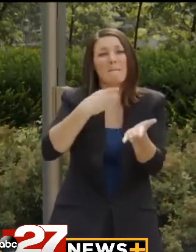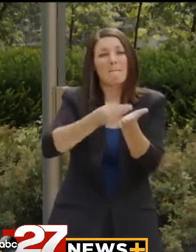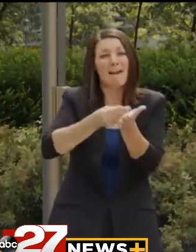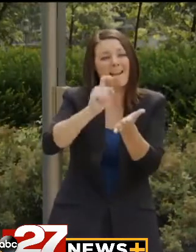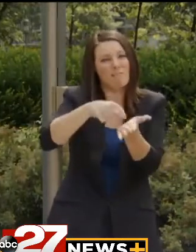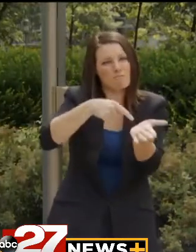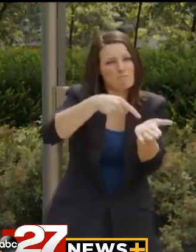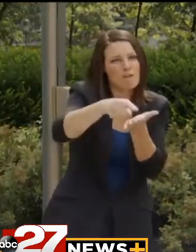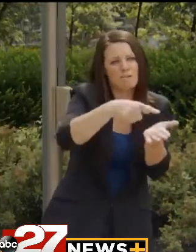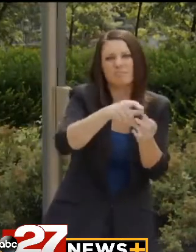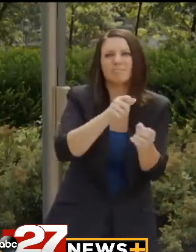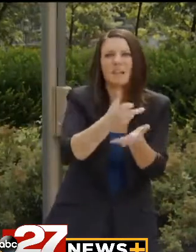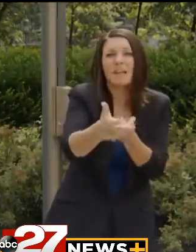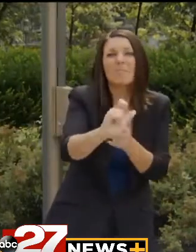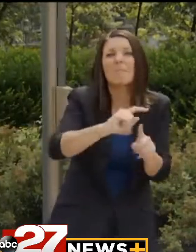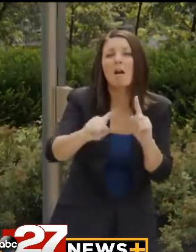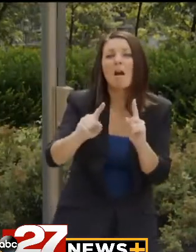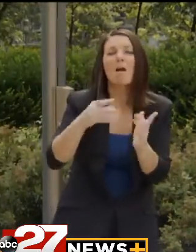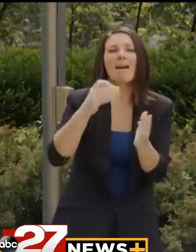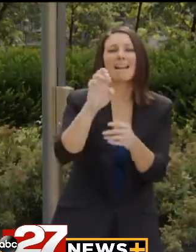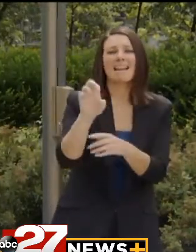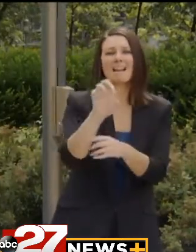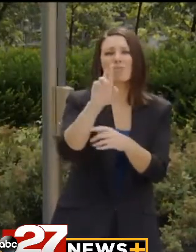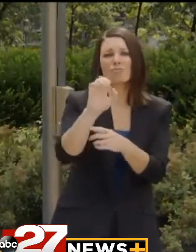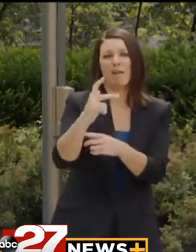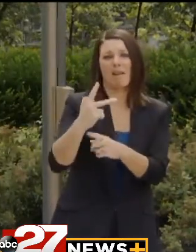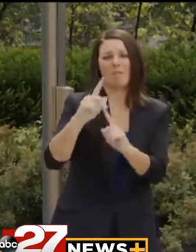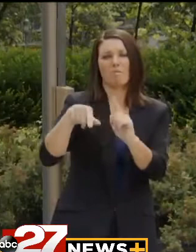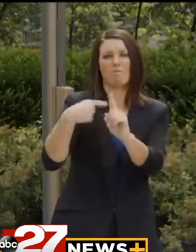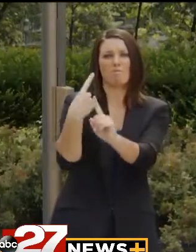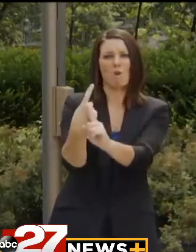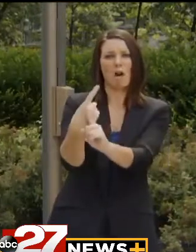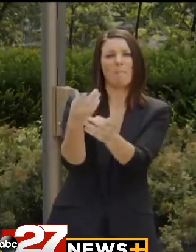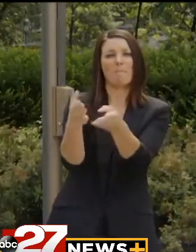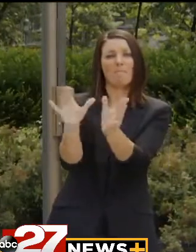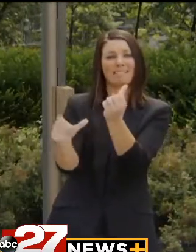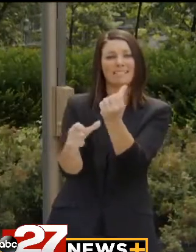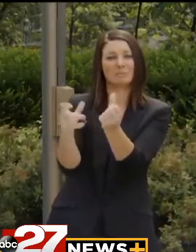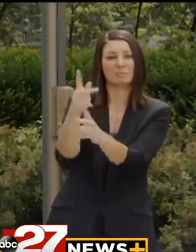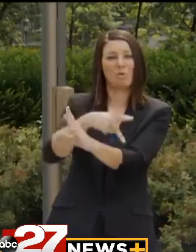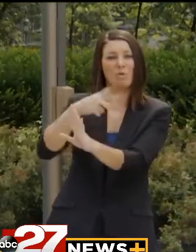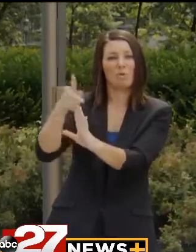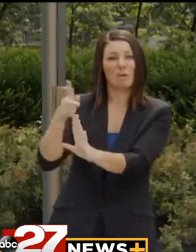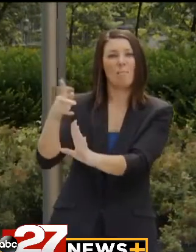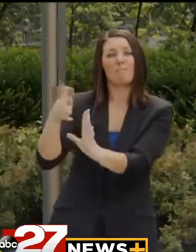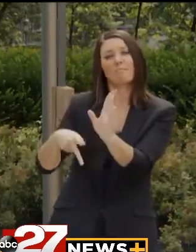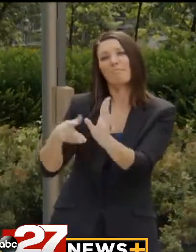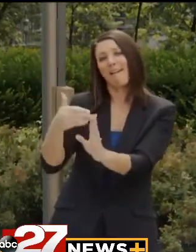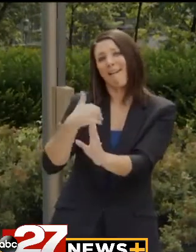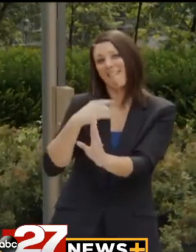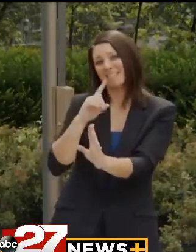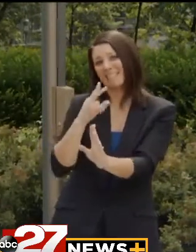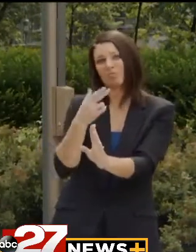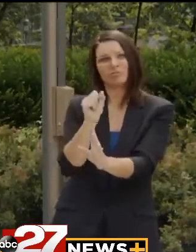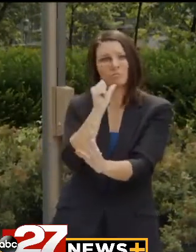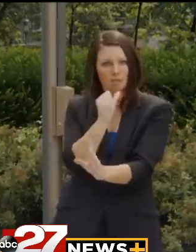unspent. But ERAP is not the only public assistance program that DHS administers.